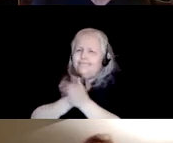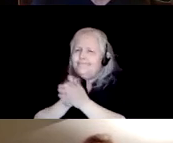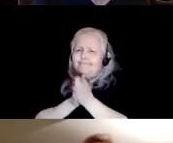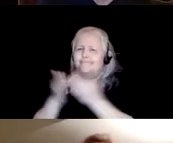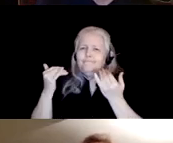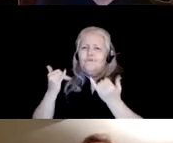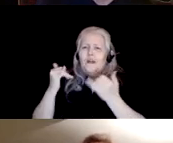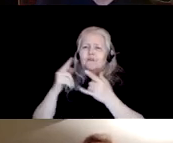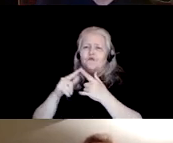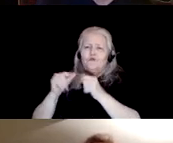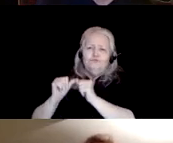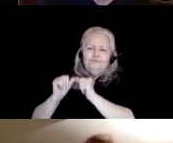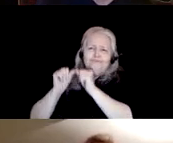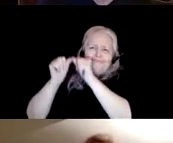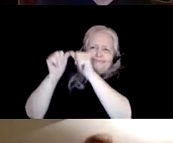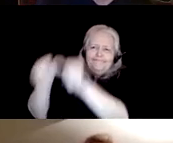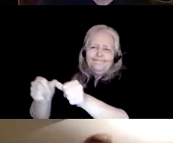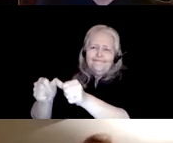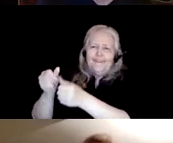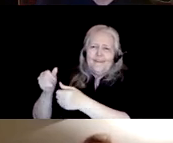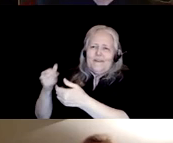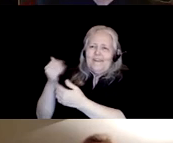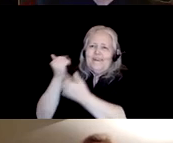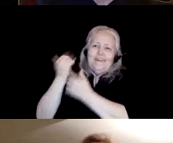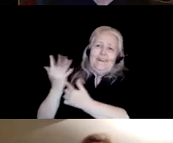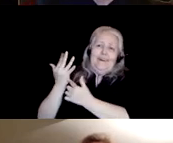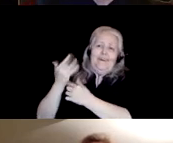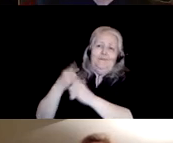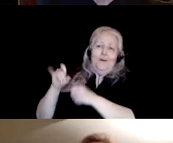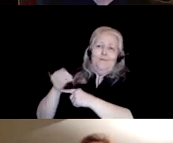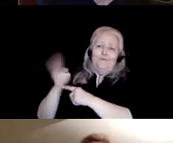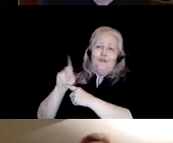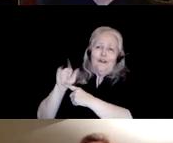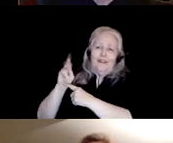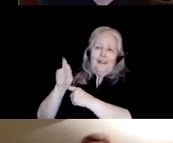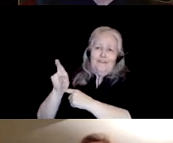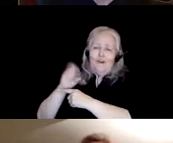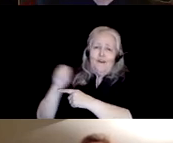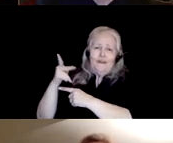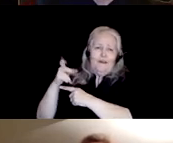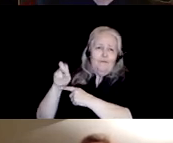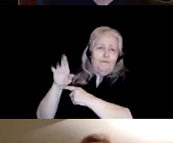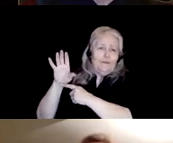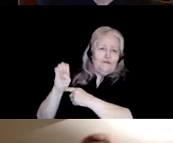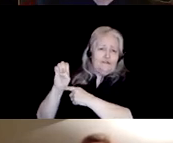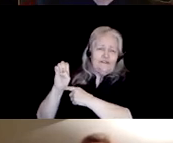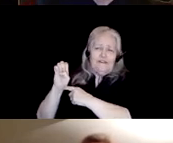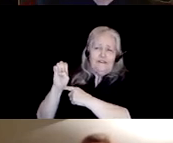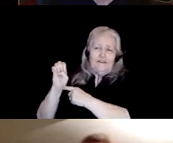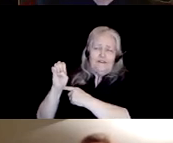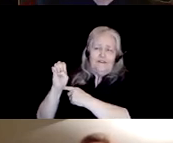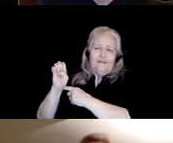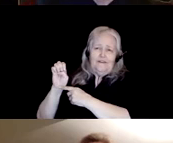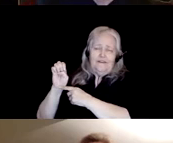carry forward the torch that was lit by john laver and his peers um uh in the